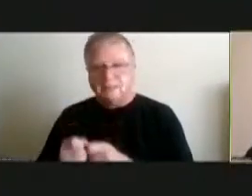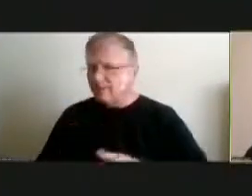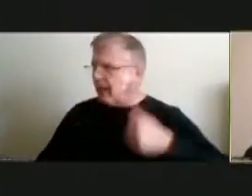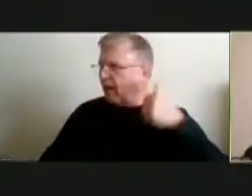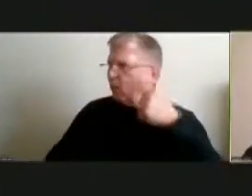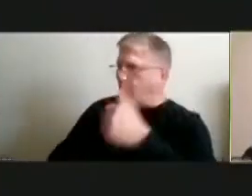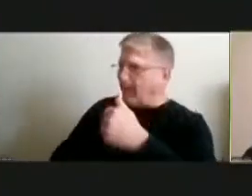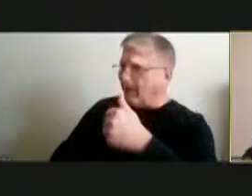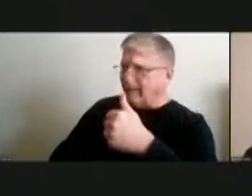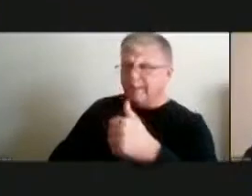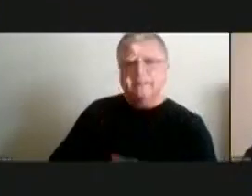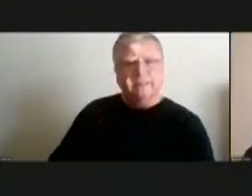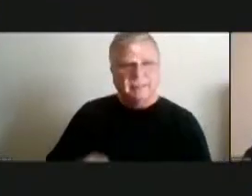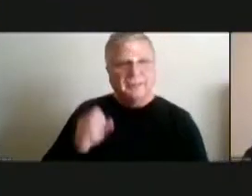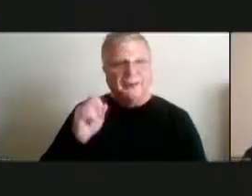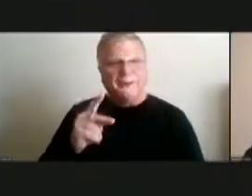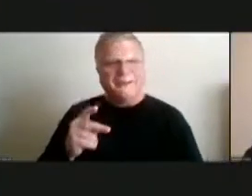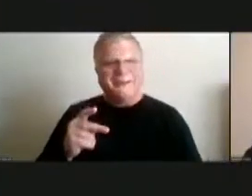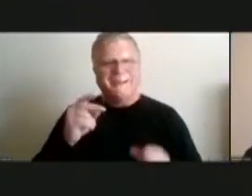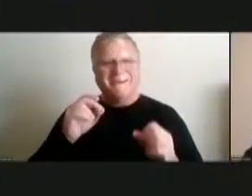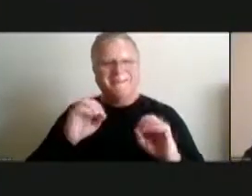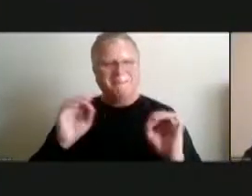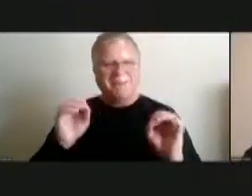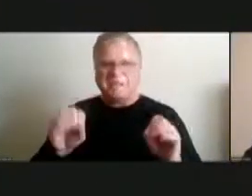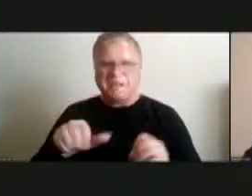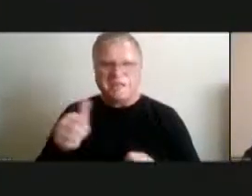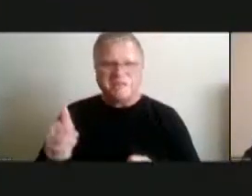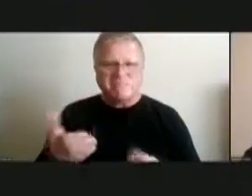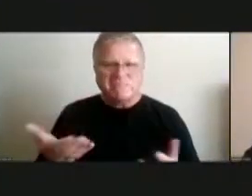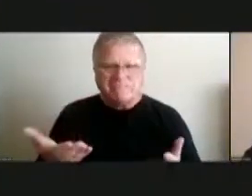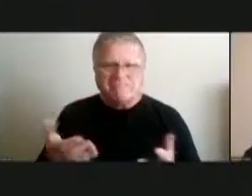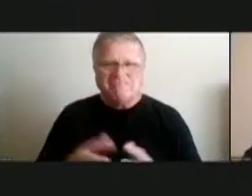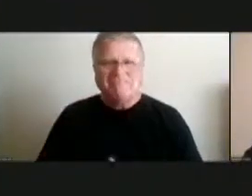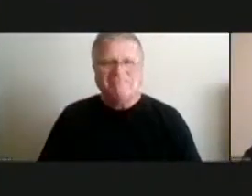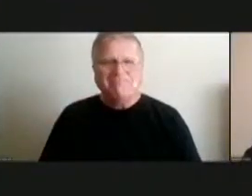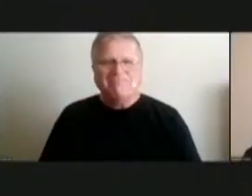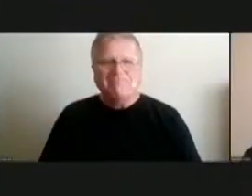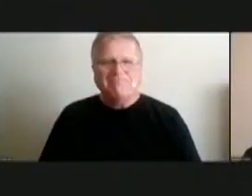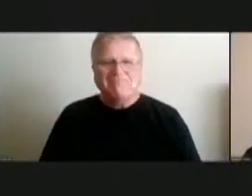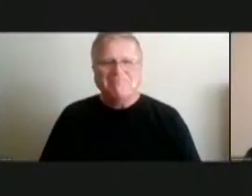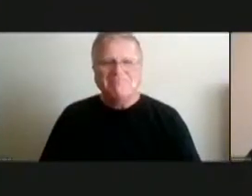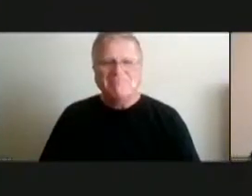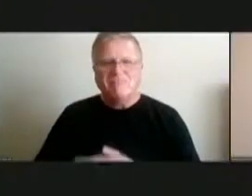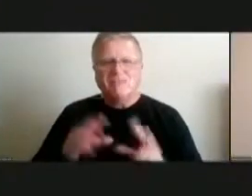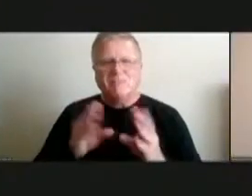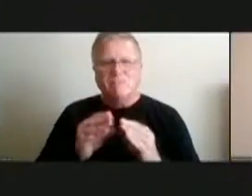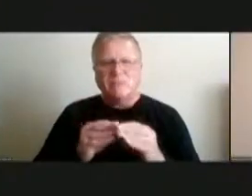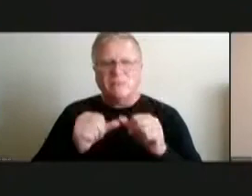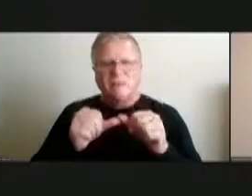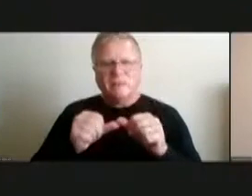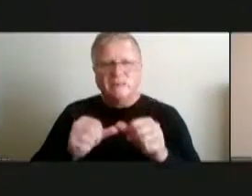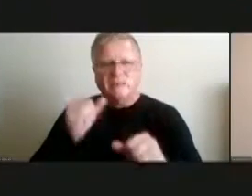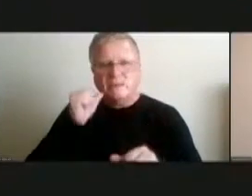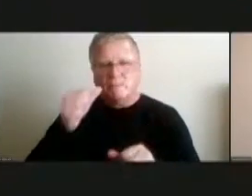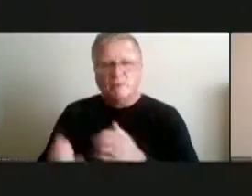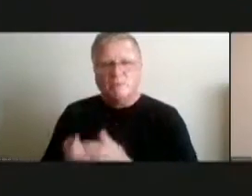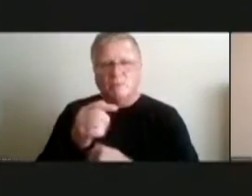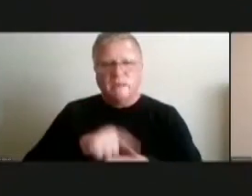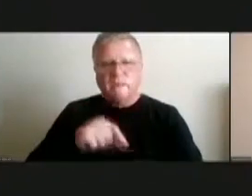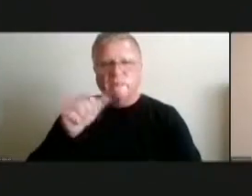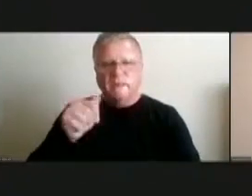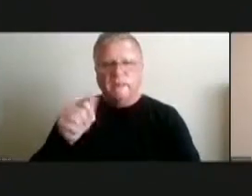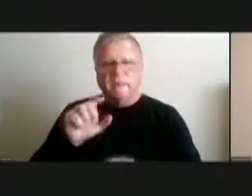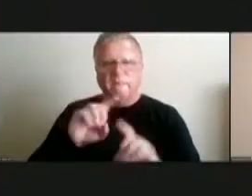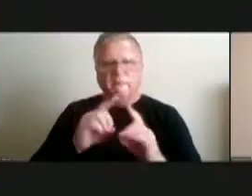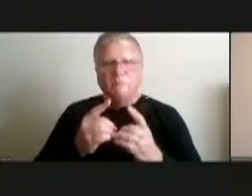all right if not if nothing else um hearings will continue tomorrow morning at 10 a.m with the department of public works